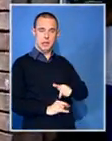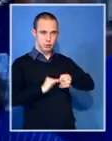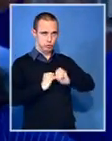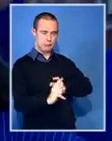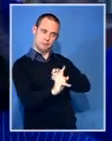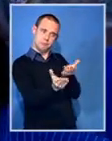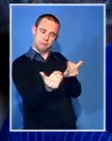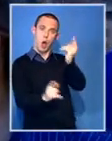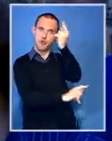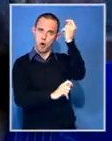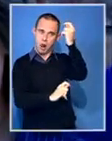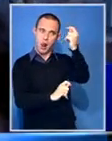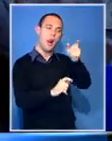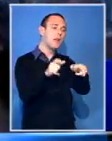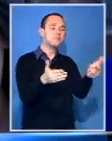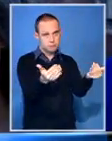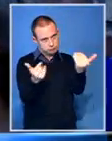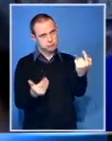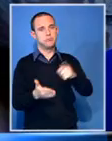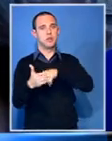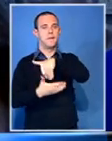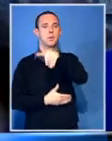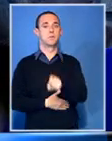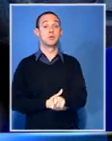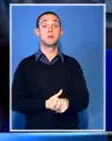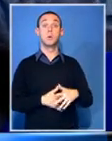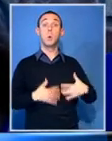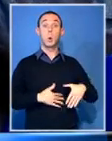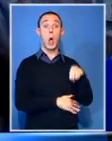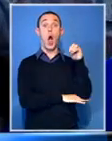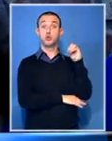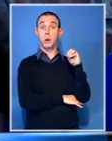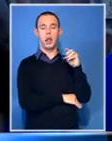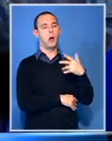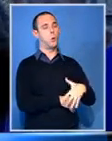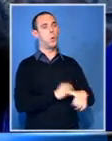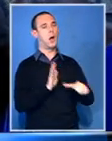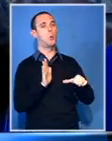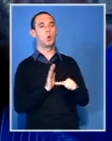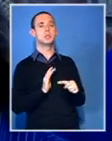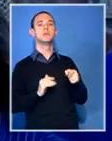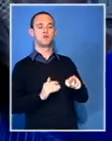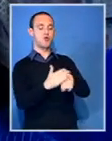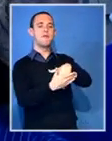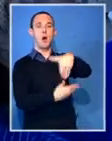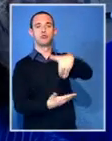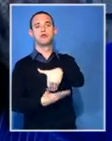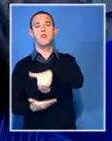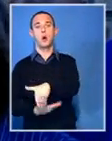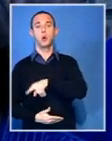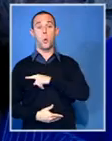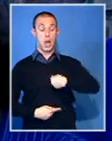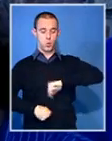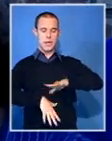towns. Oetsuren is very important for the Democratic Alliance because we are supposed to be in government here. But the